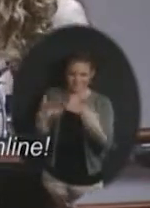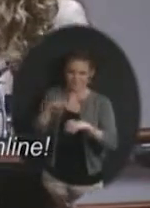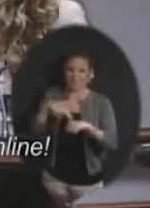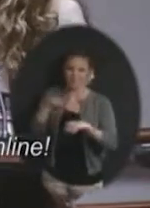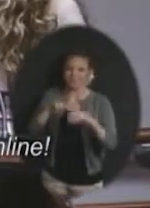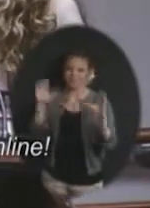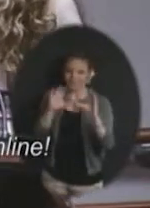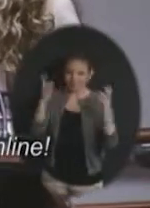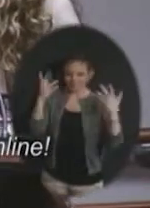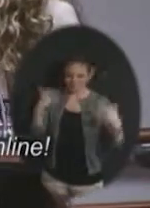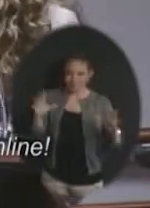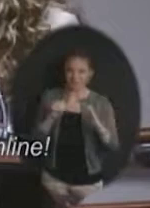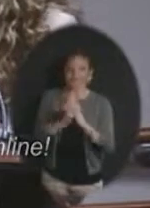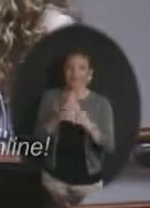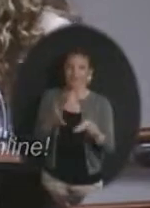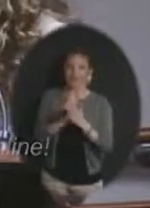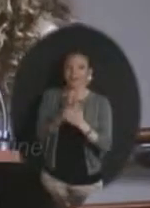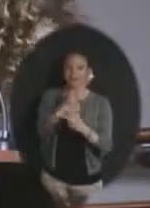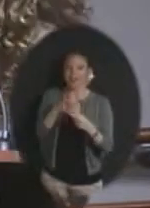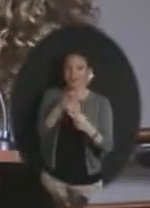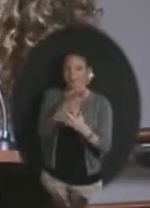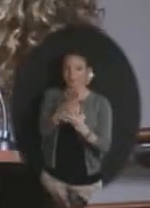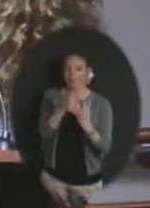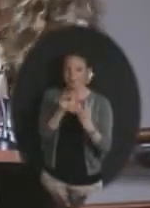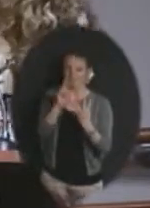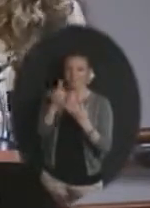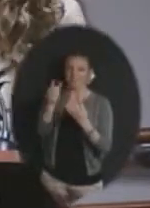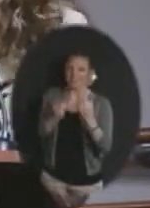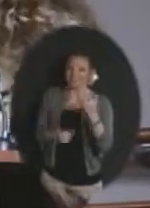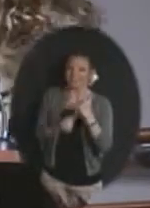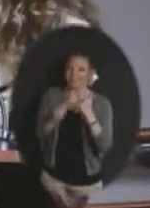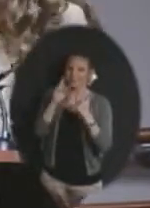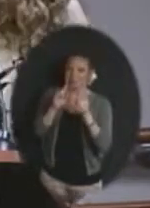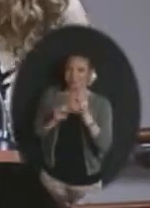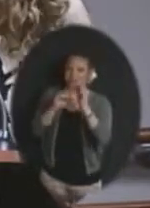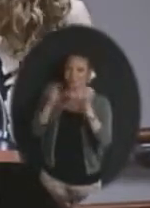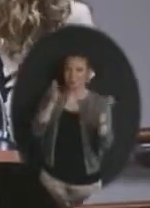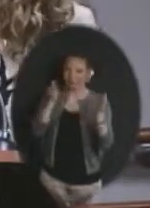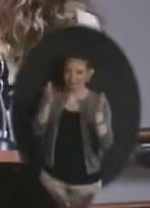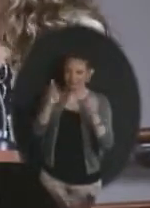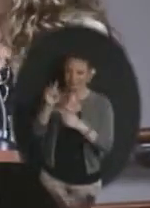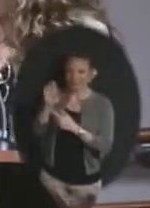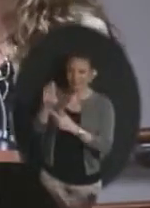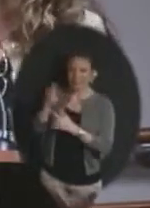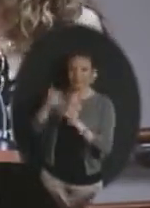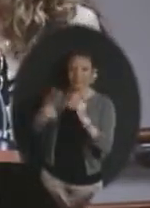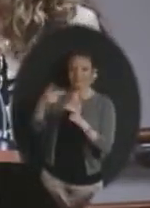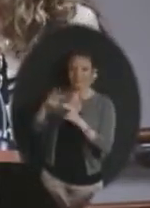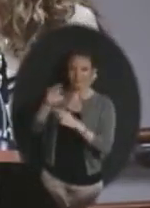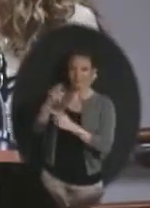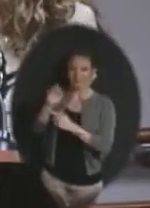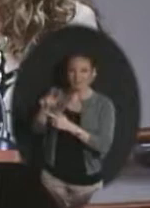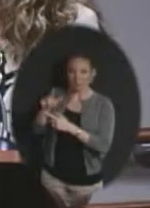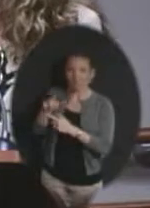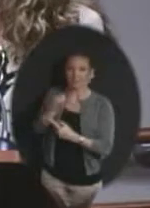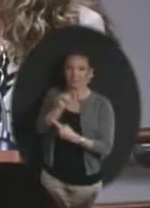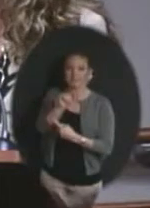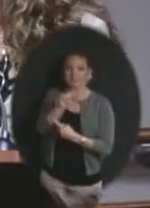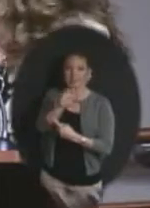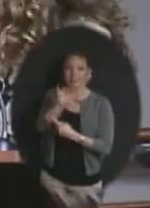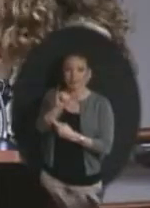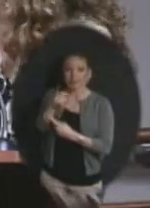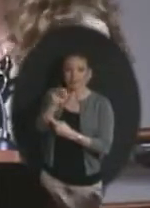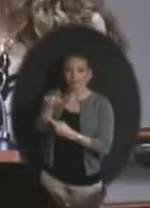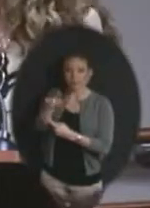individuals, along with Assistant Director of Special Services Deb Chappell, to please come forward. Terry Custer, Stacey Hund,